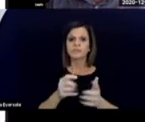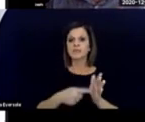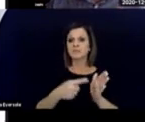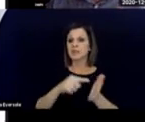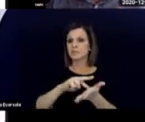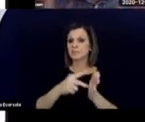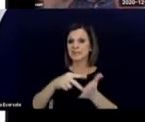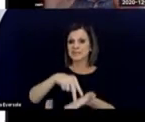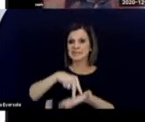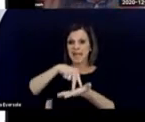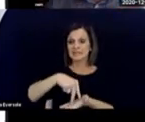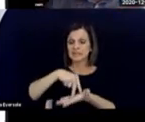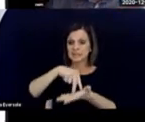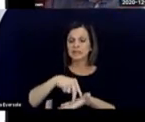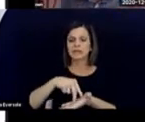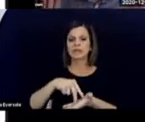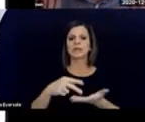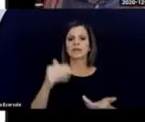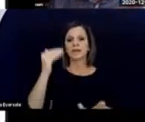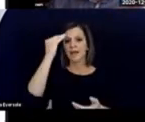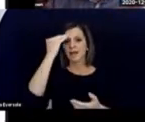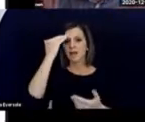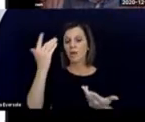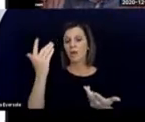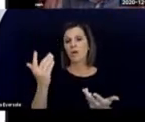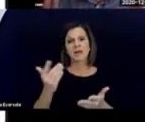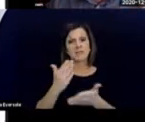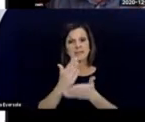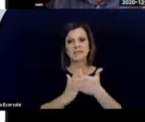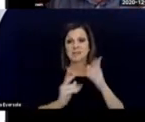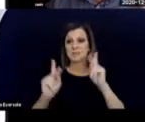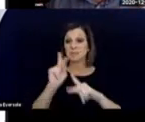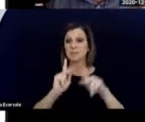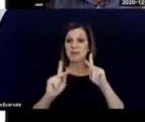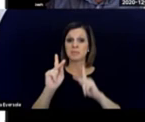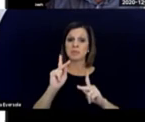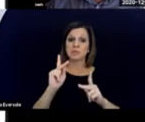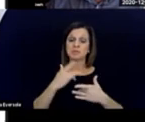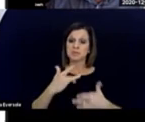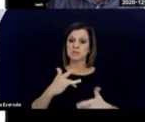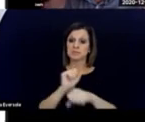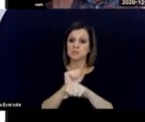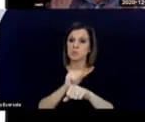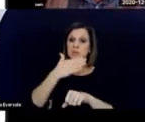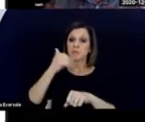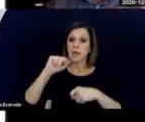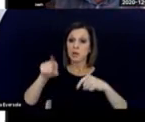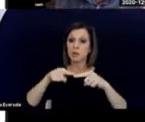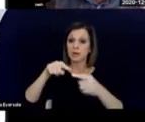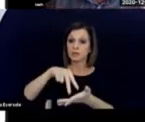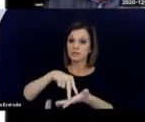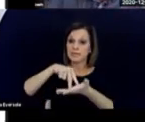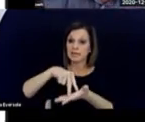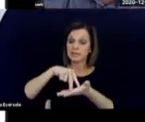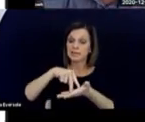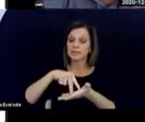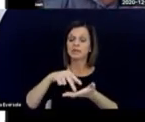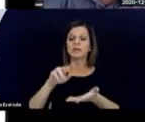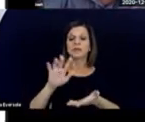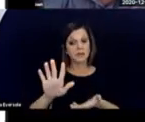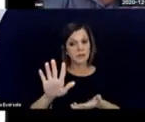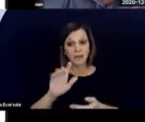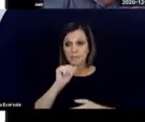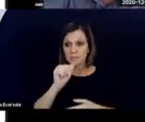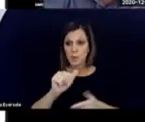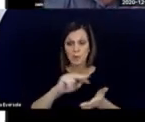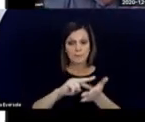counterintuitive, but some children work better when they're standing. And I'm not necessarily saying they should be